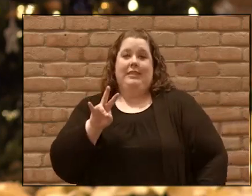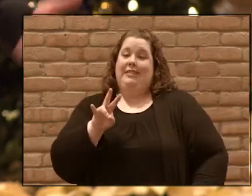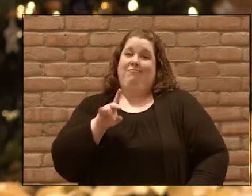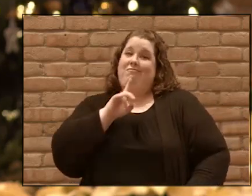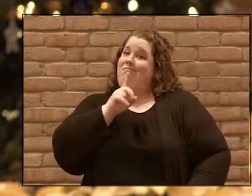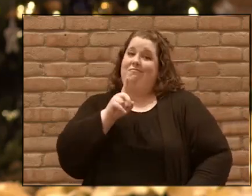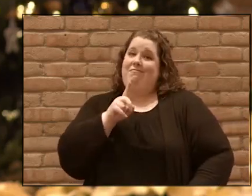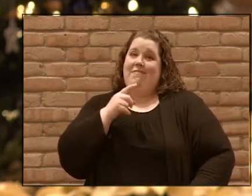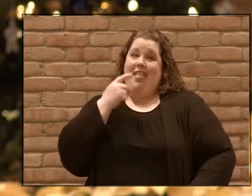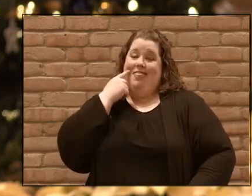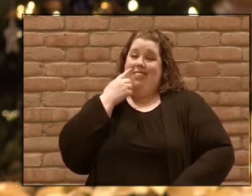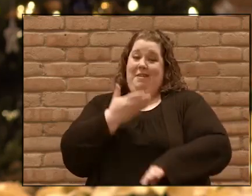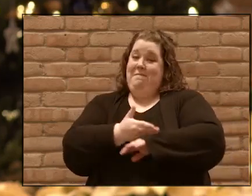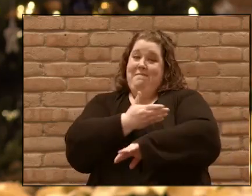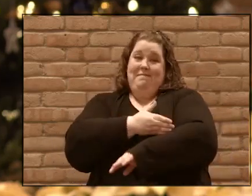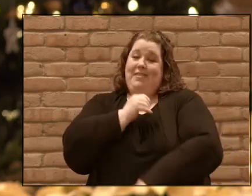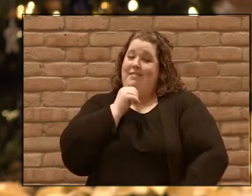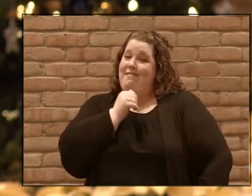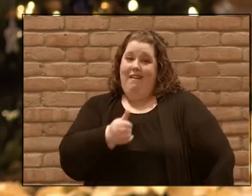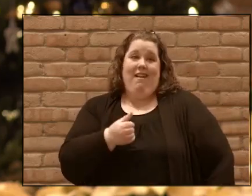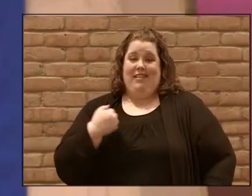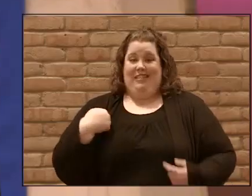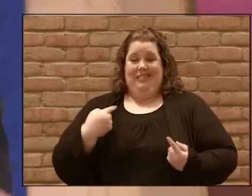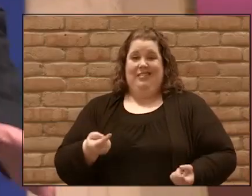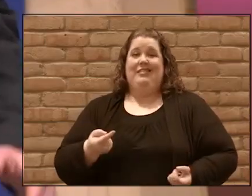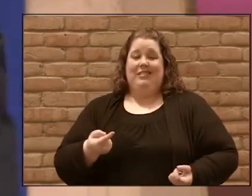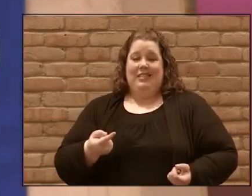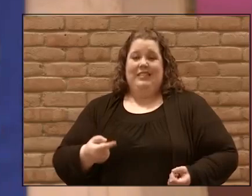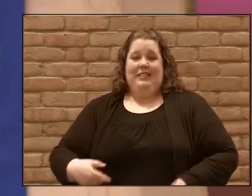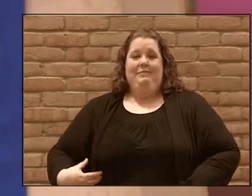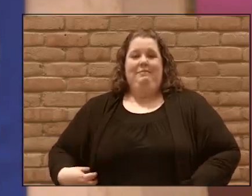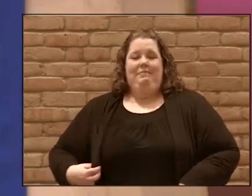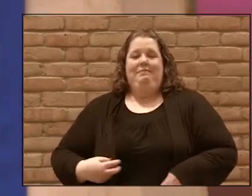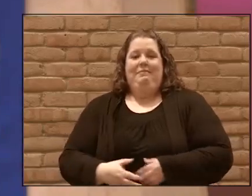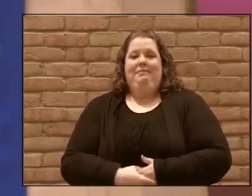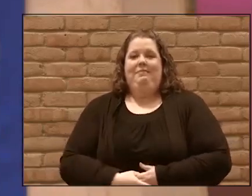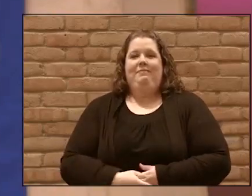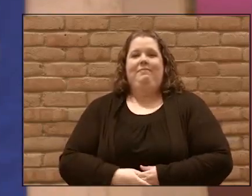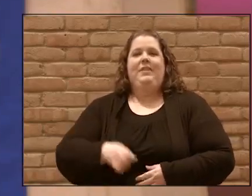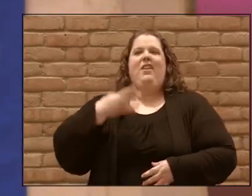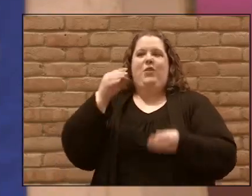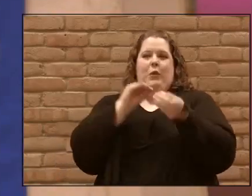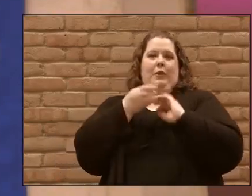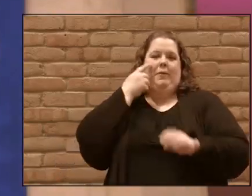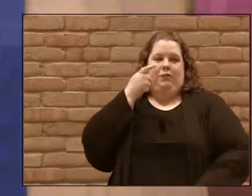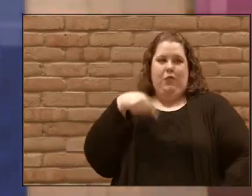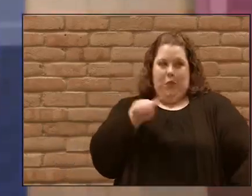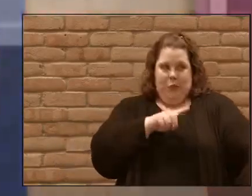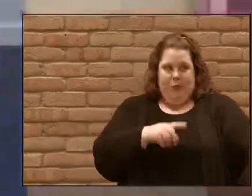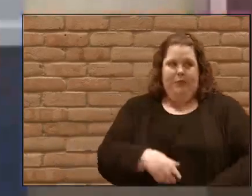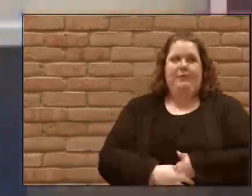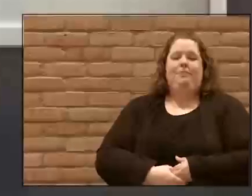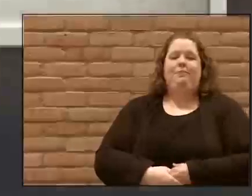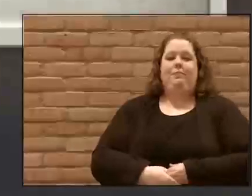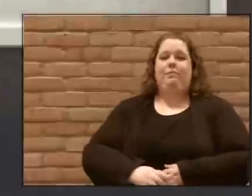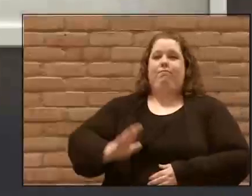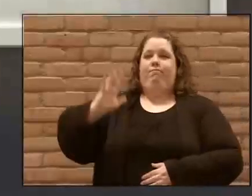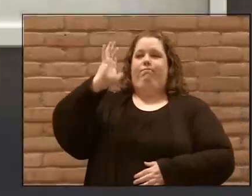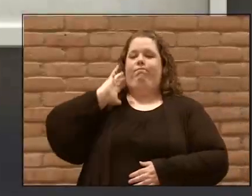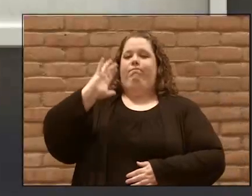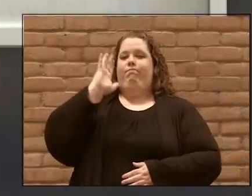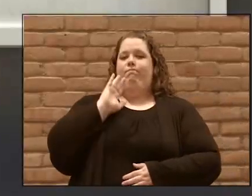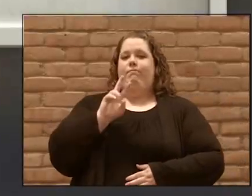don't think it's gotten any better since then. Let me share a few statistics with you now. Back in